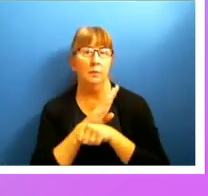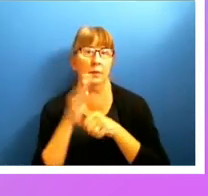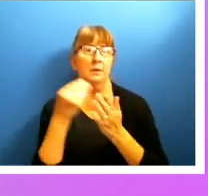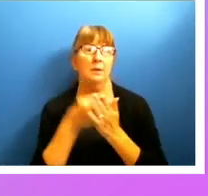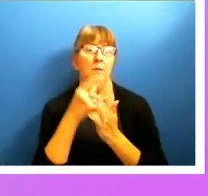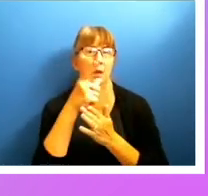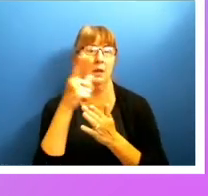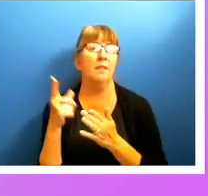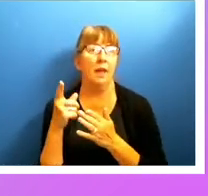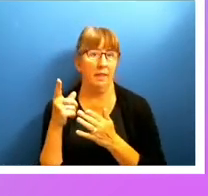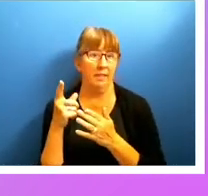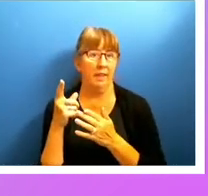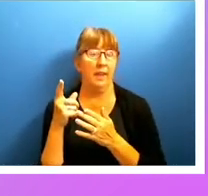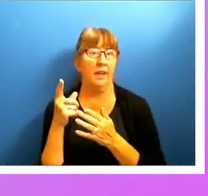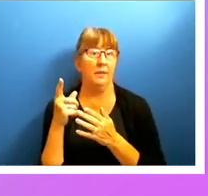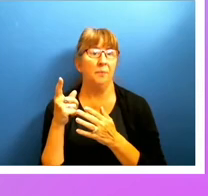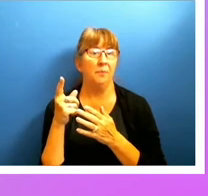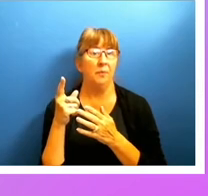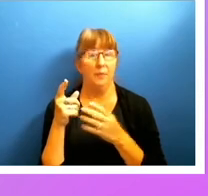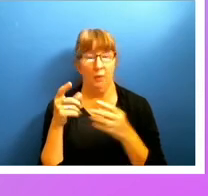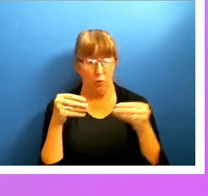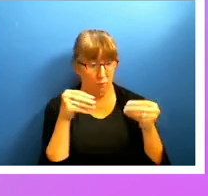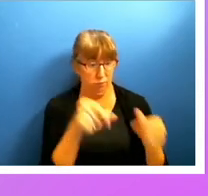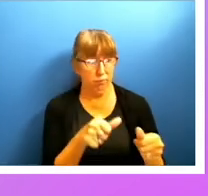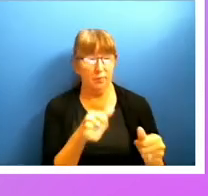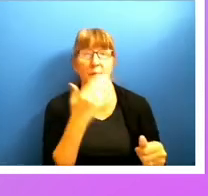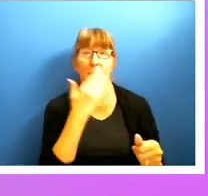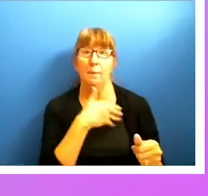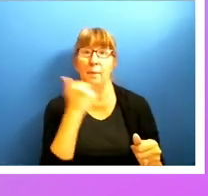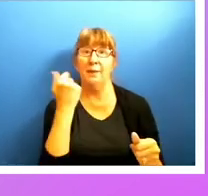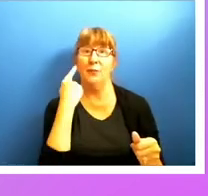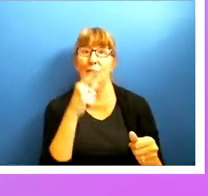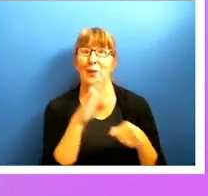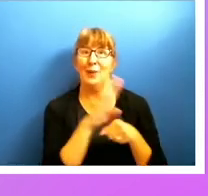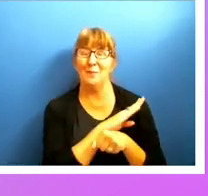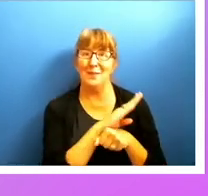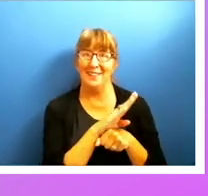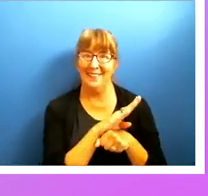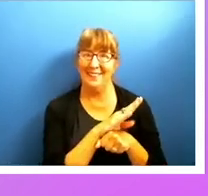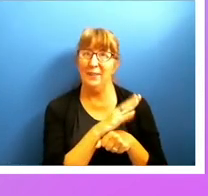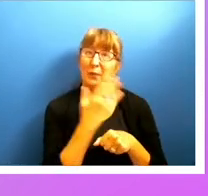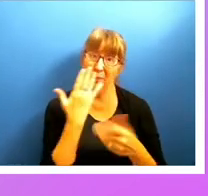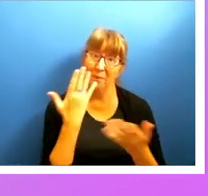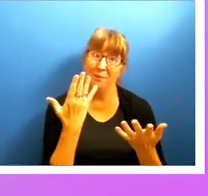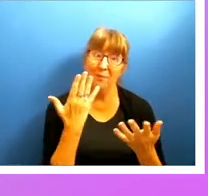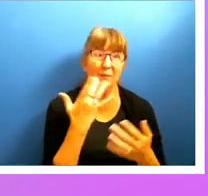they put someplace other than where it would have done the best good for the company, for the shareholders, for the customers.